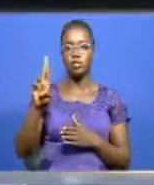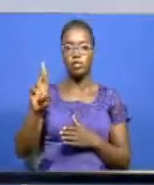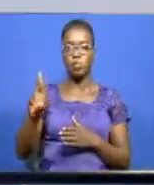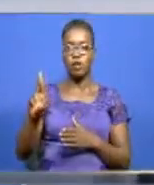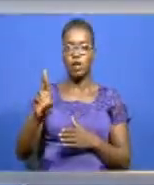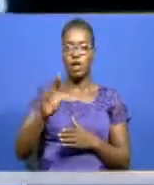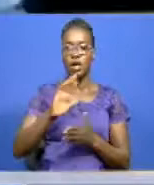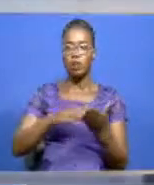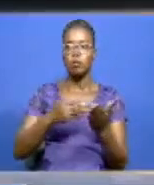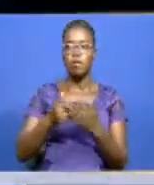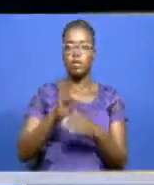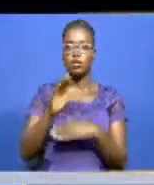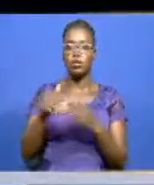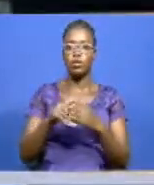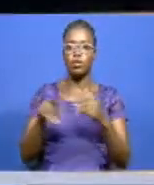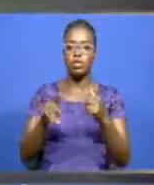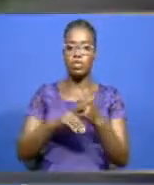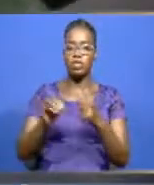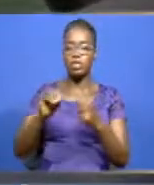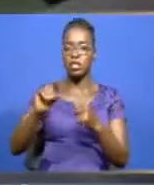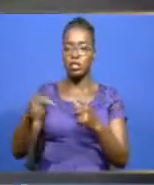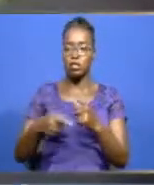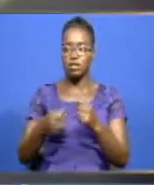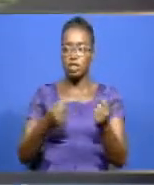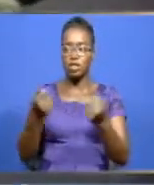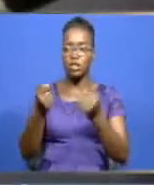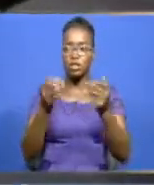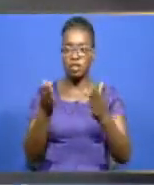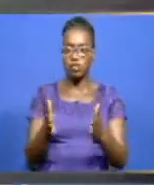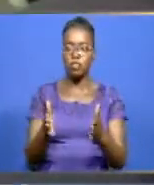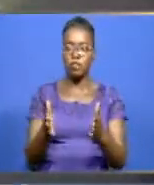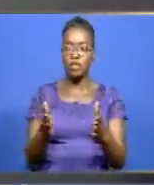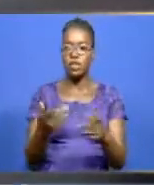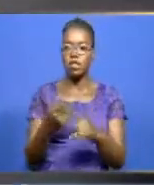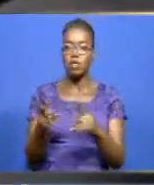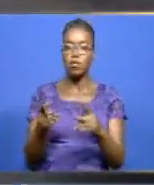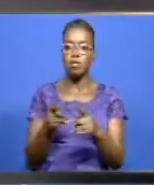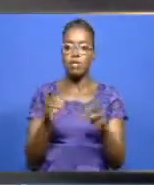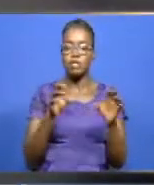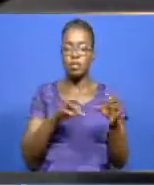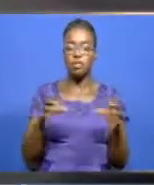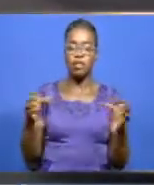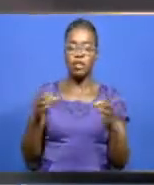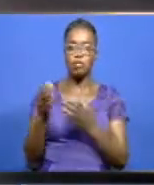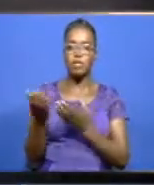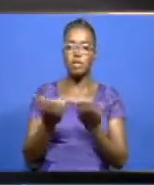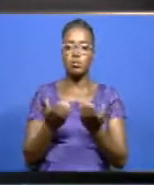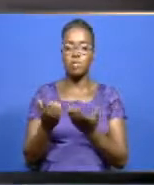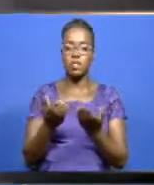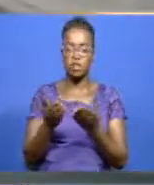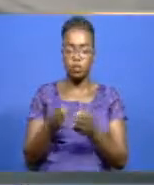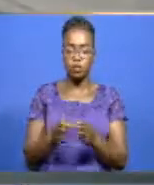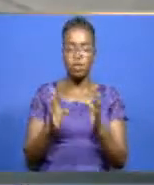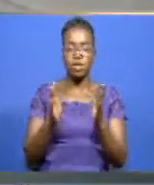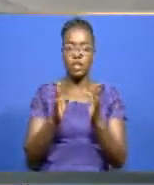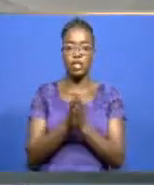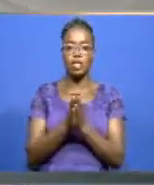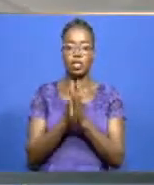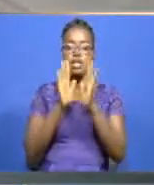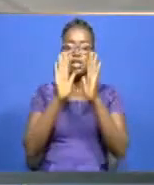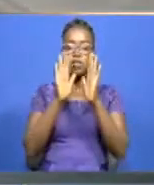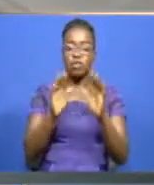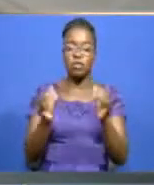apply to all its 600,000 drivers in the country, it was a blow to the company's business model and a significant